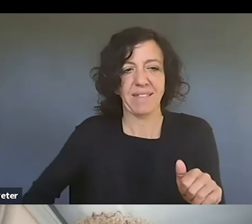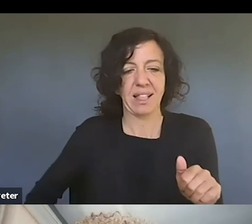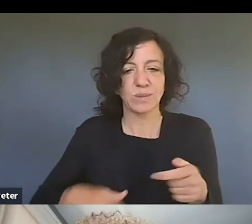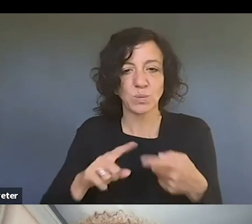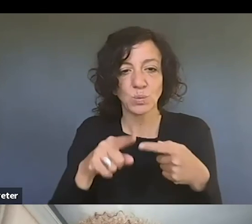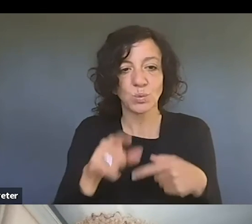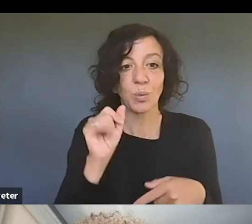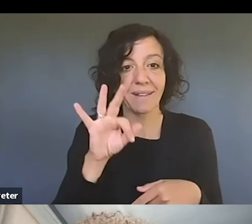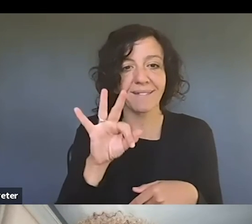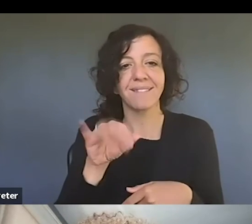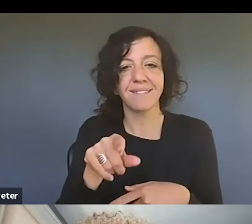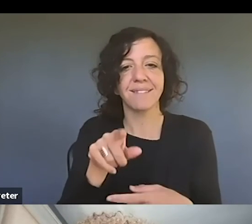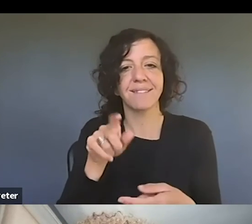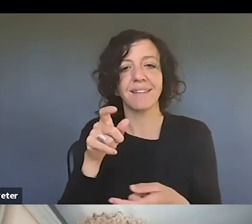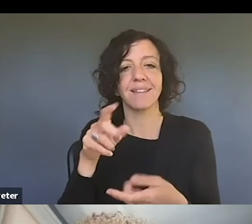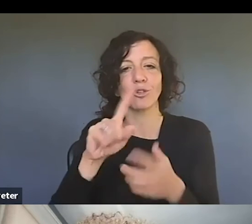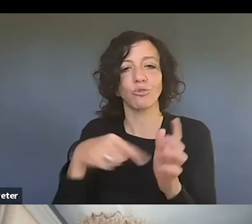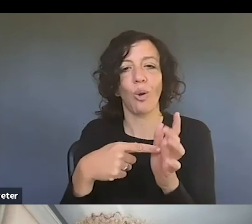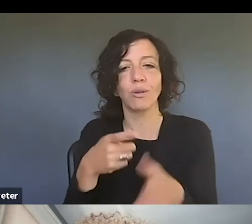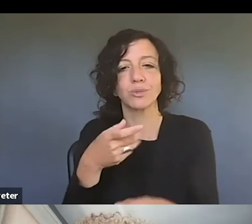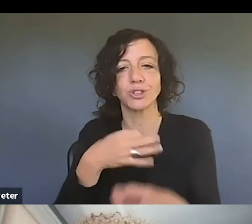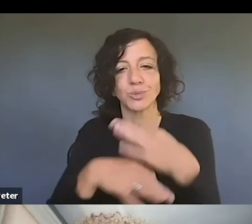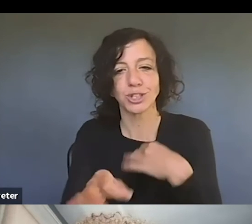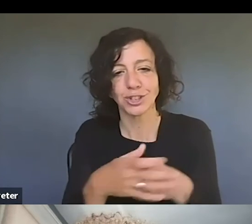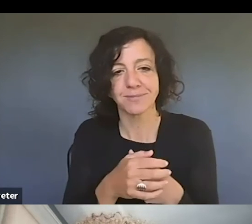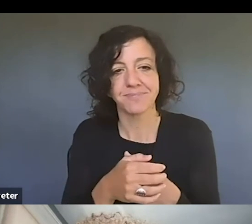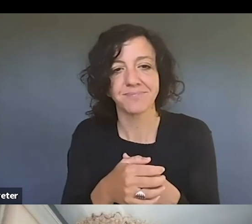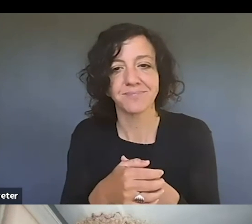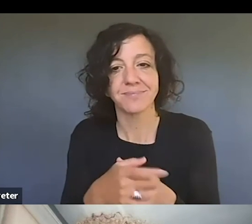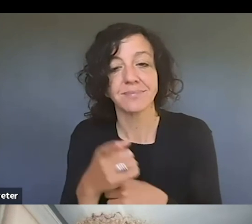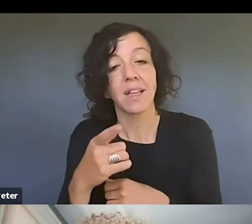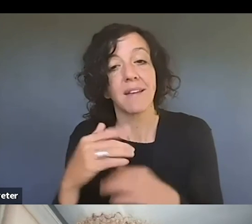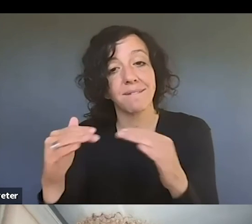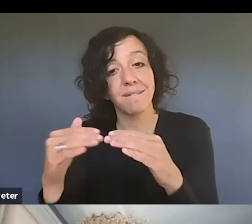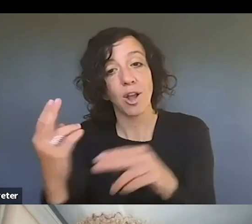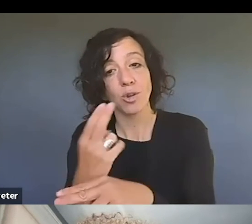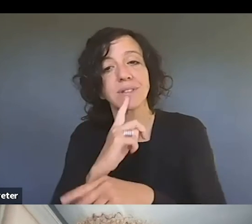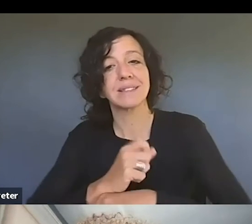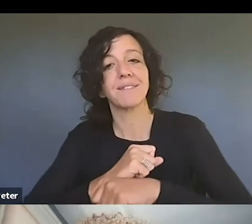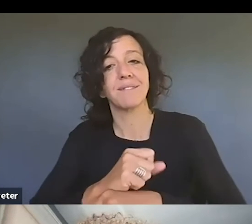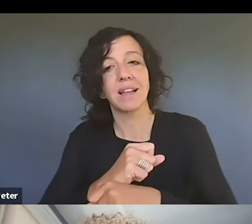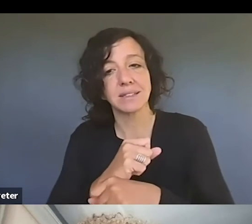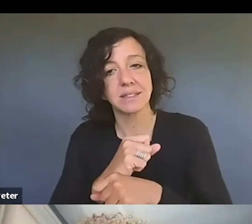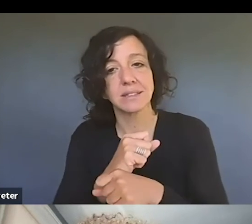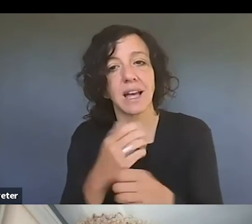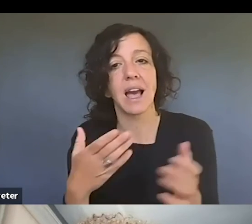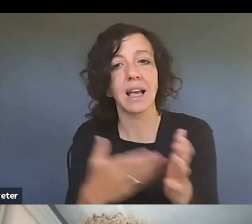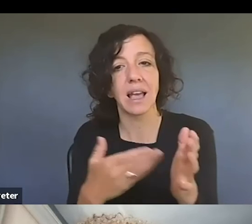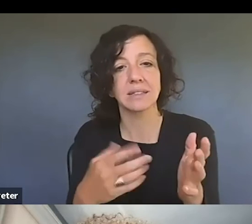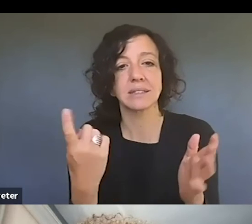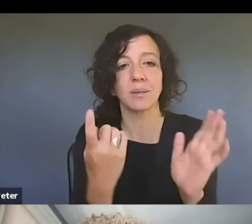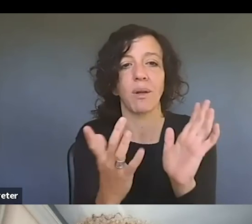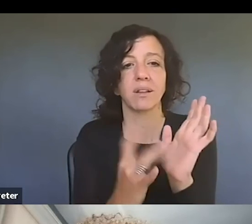there's, and remember a fair use is a defense to infringement. So you're not going to get to a place where you're